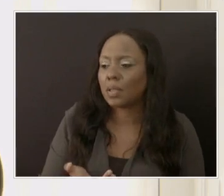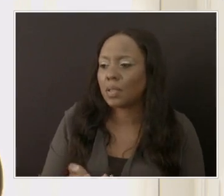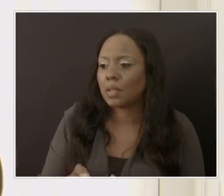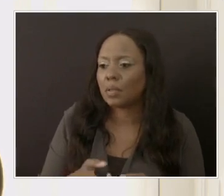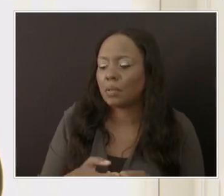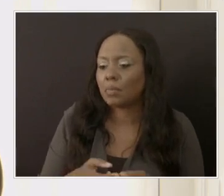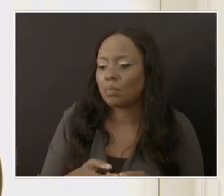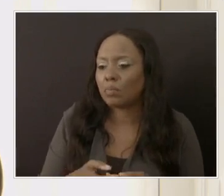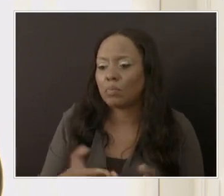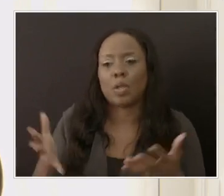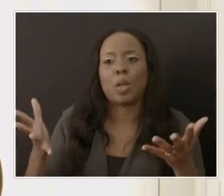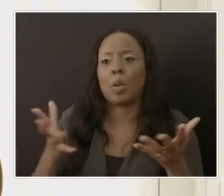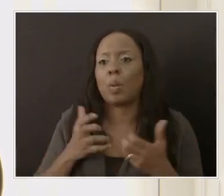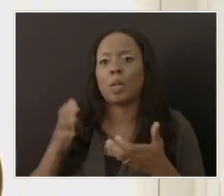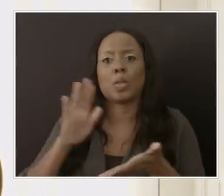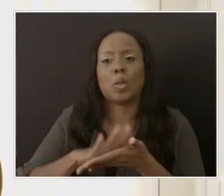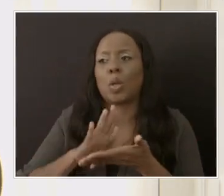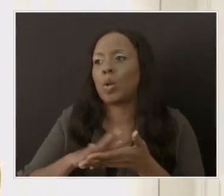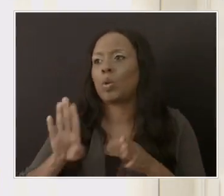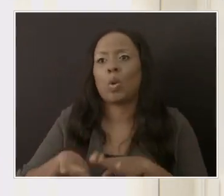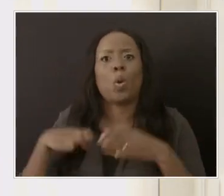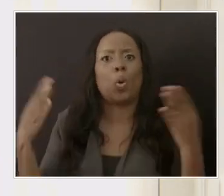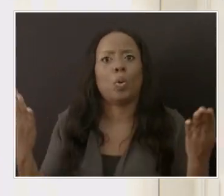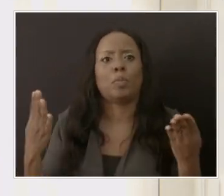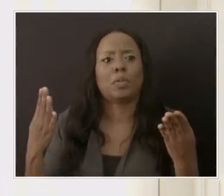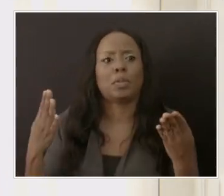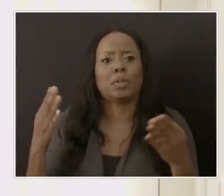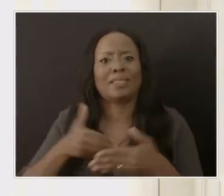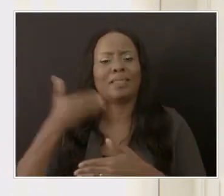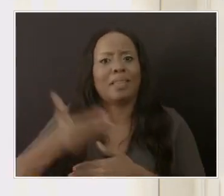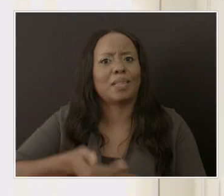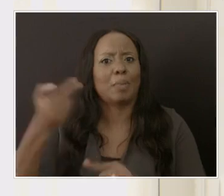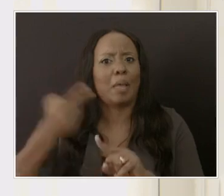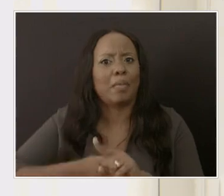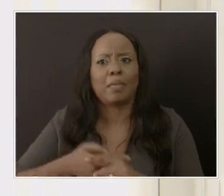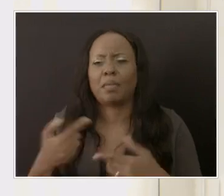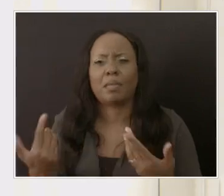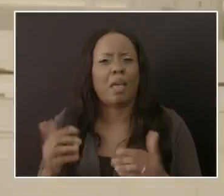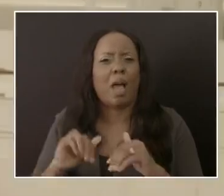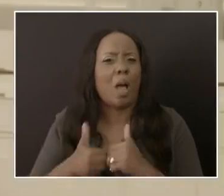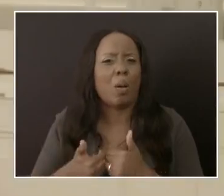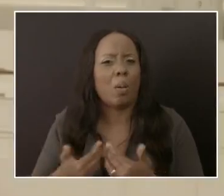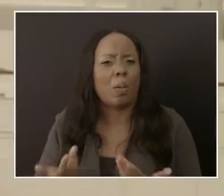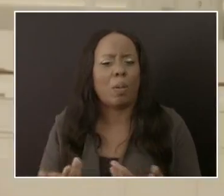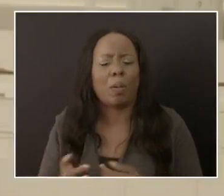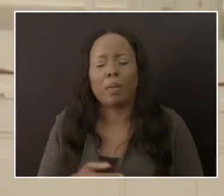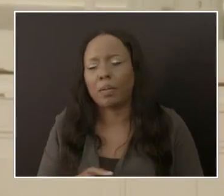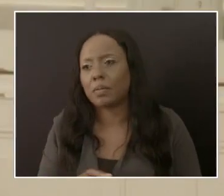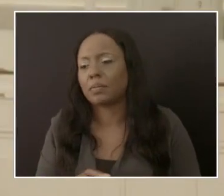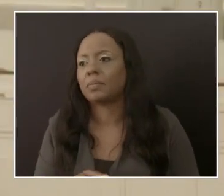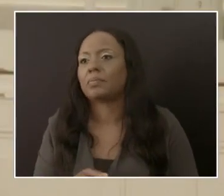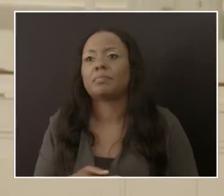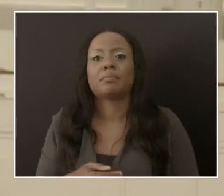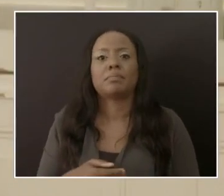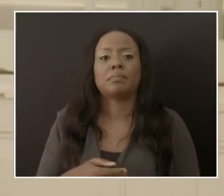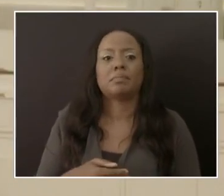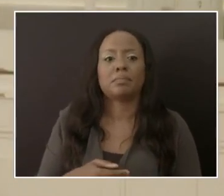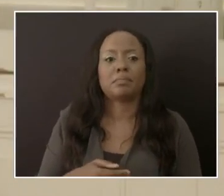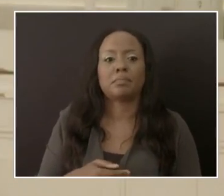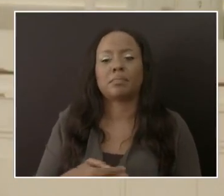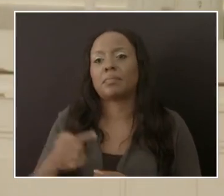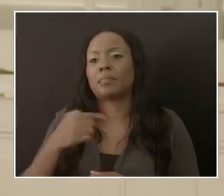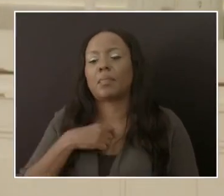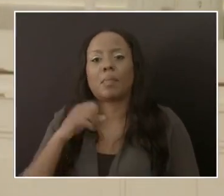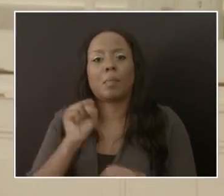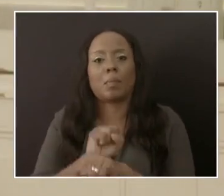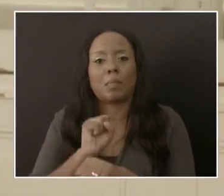to return to school as early as possible. So working in the COVID environment has taught me